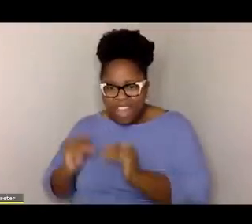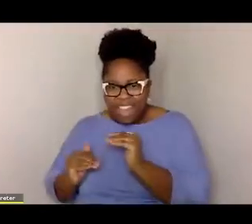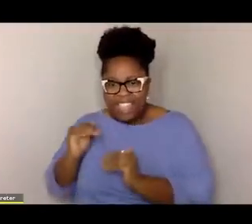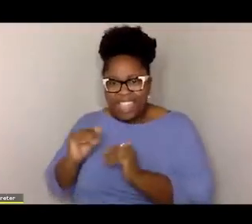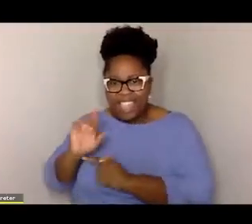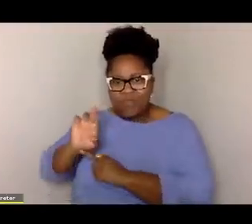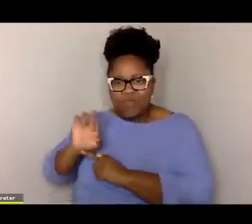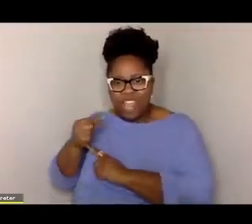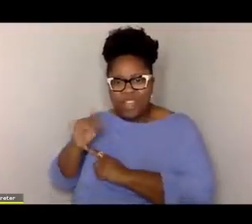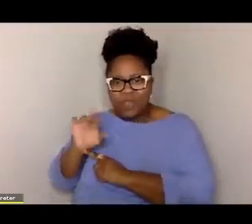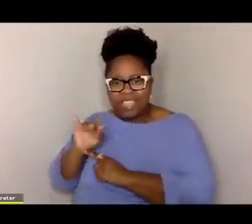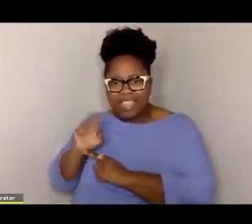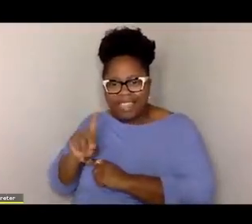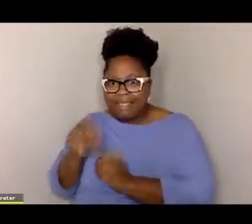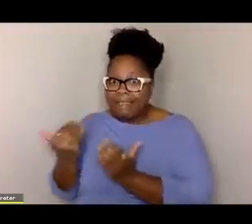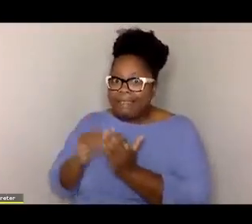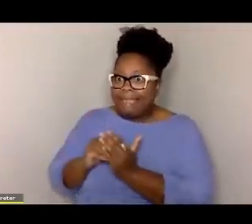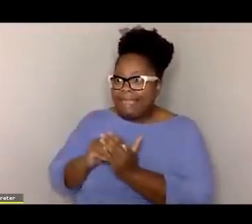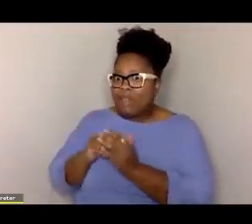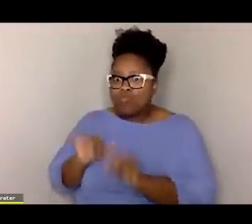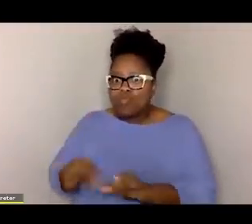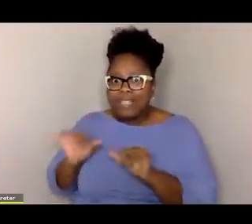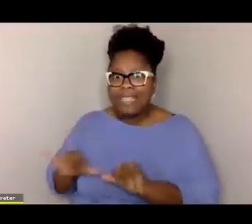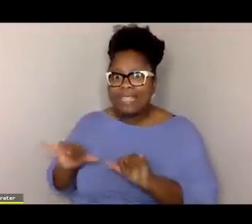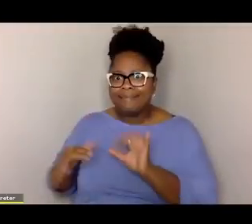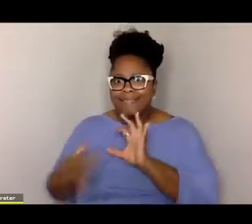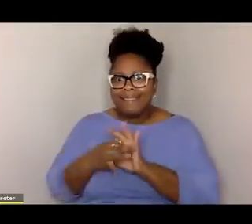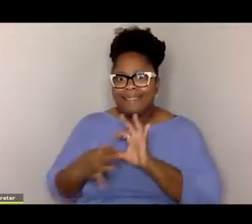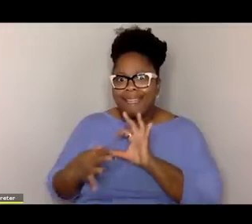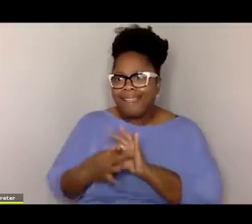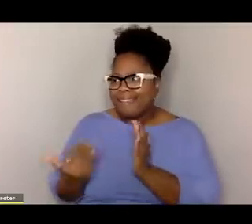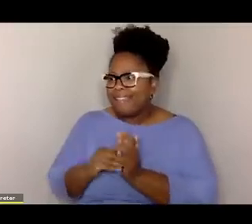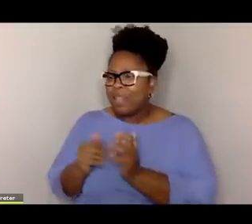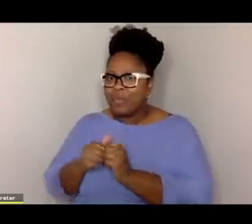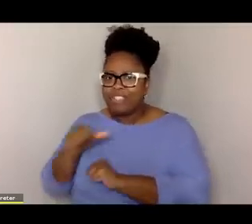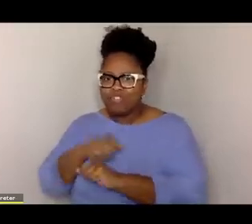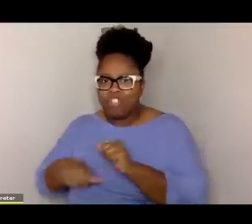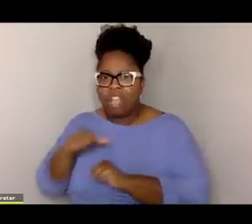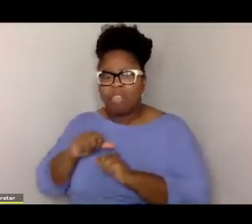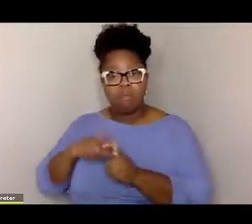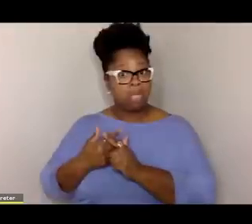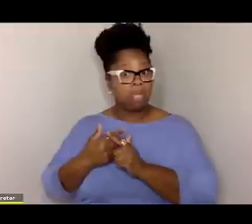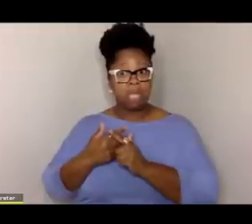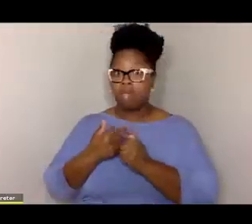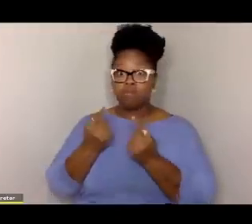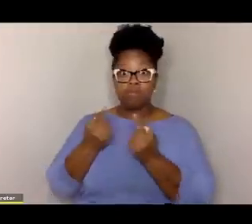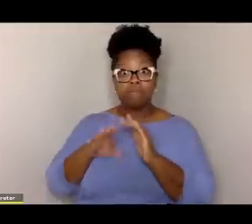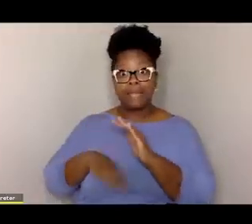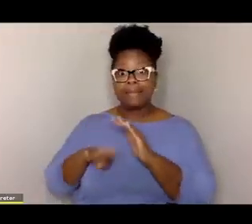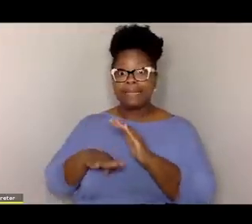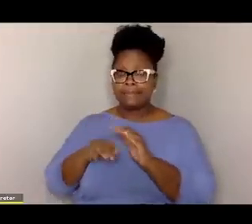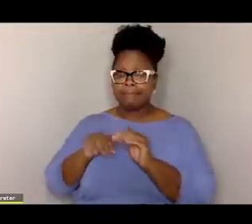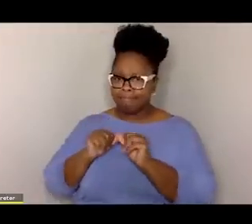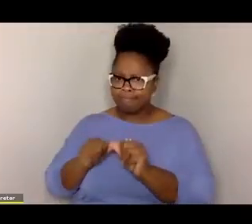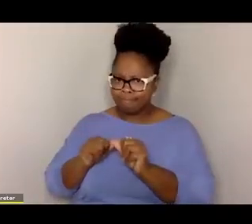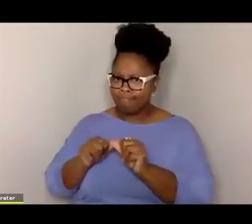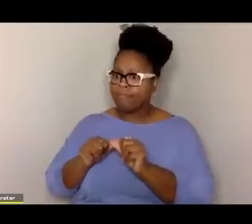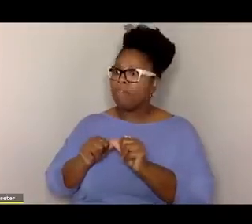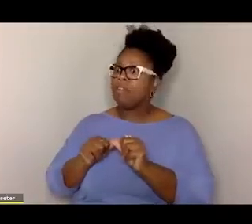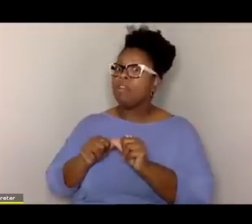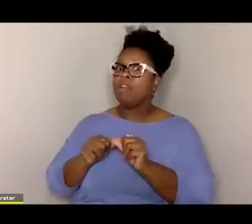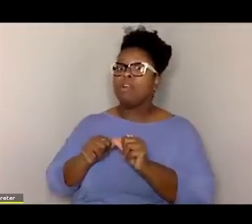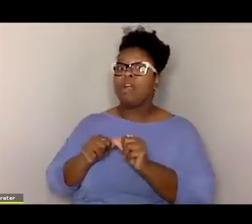Get regulated, get back into routines, get back into connecting with each other. And then basically adhere to